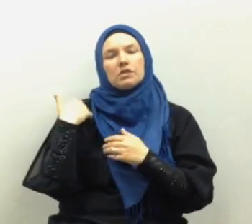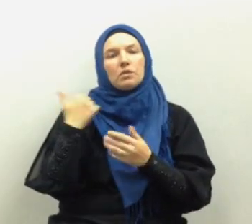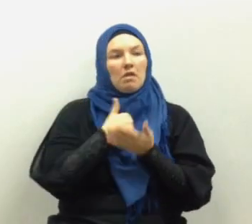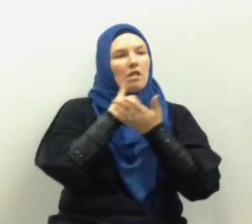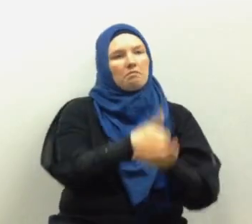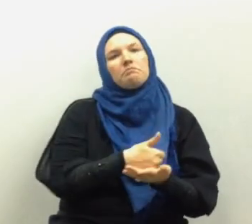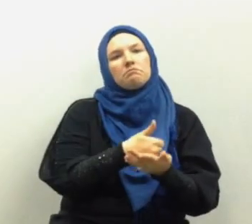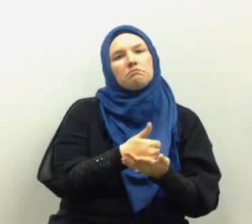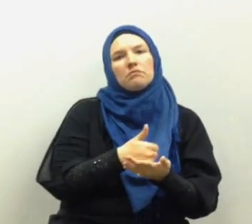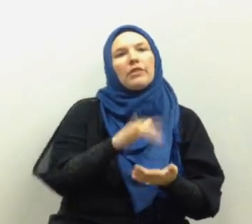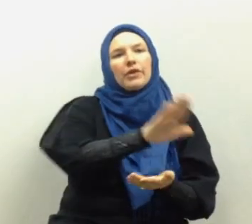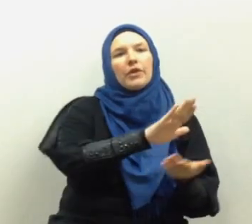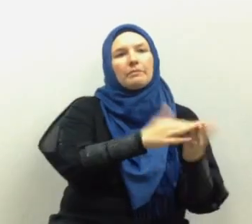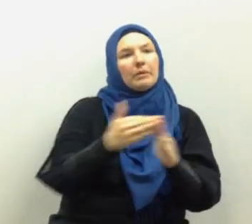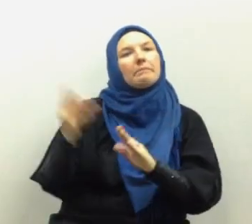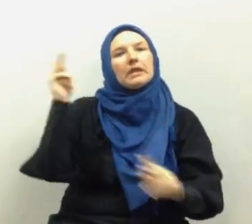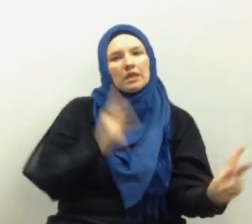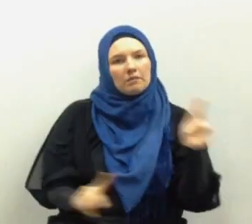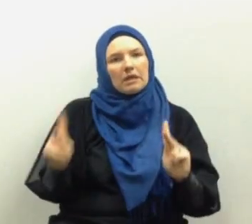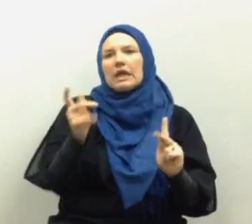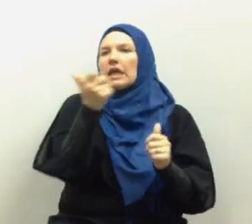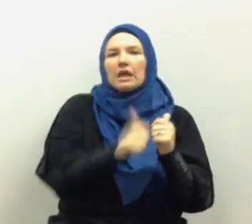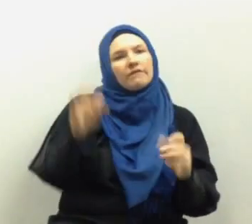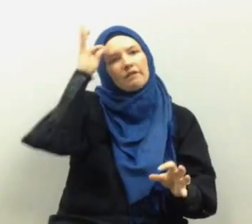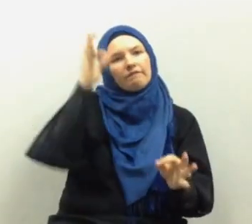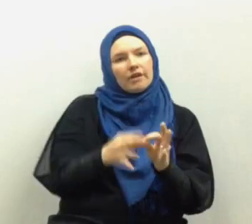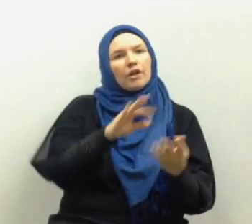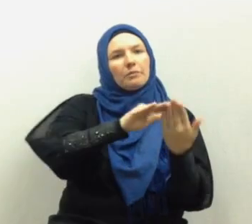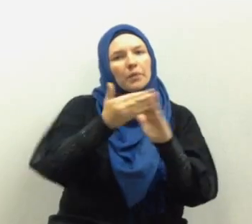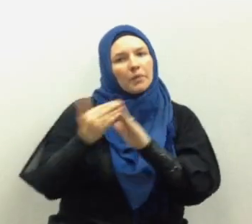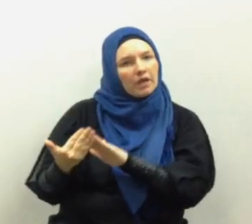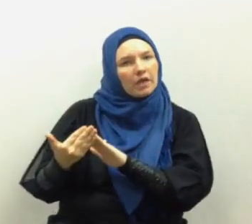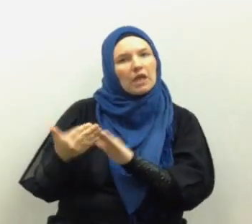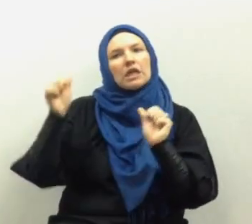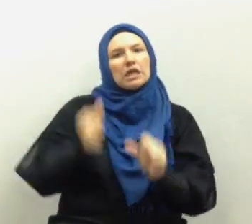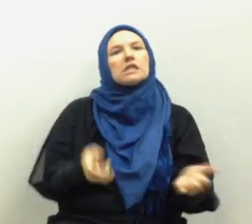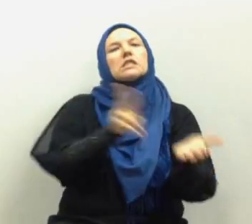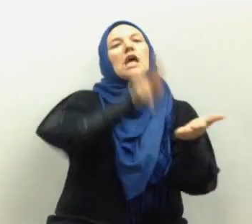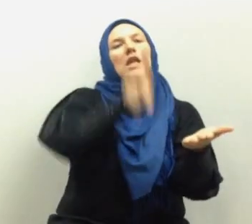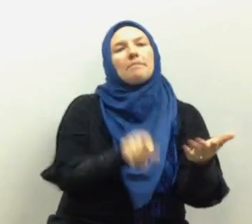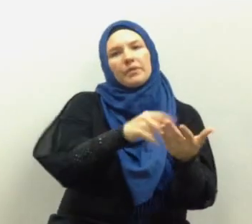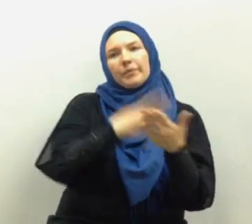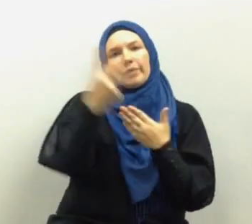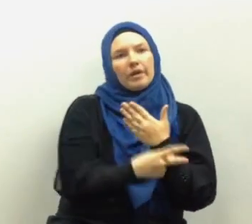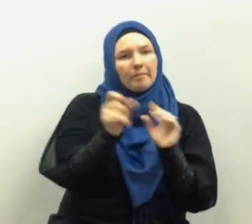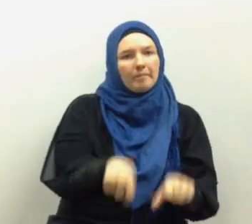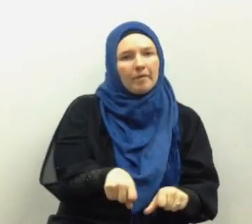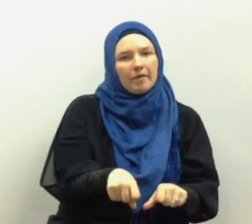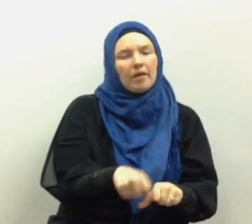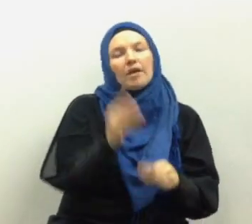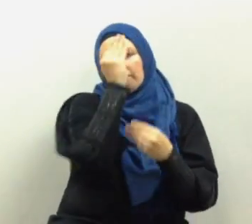those communities so that people in every faith community can sign up to this